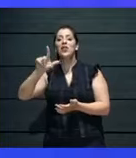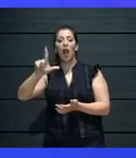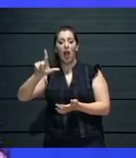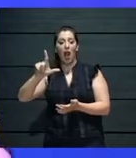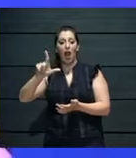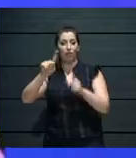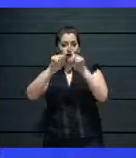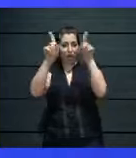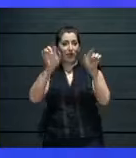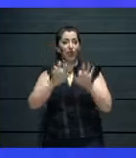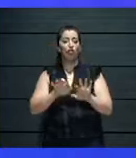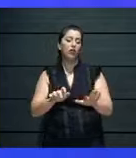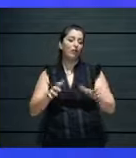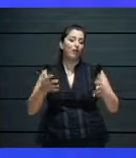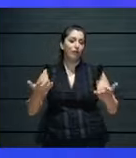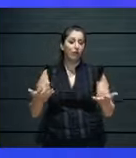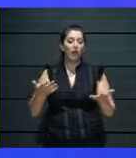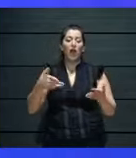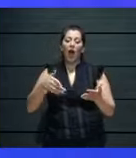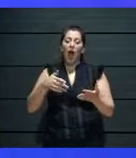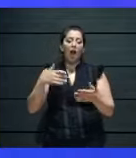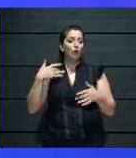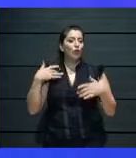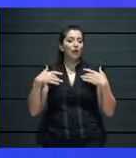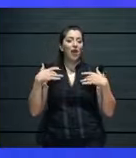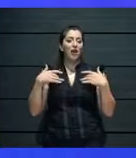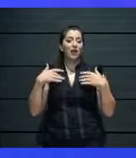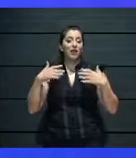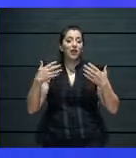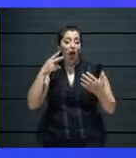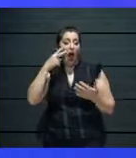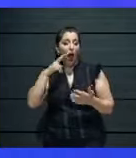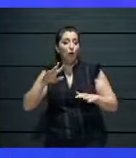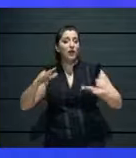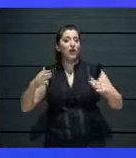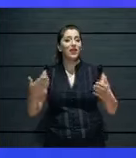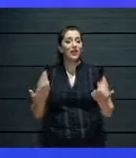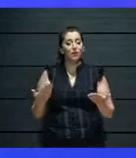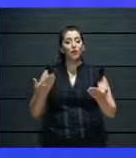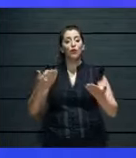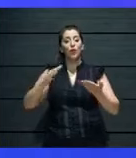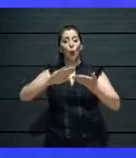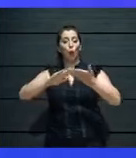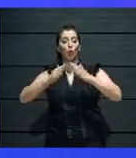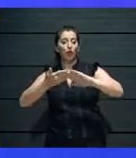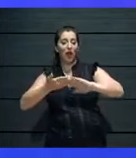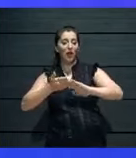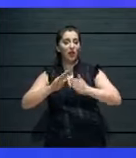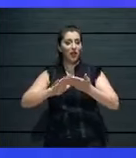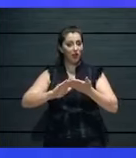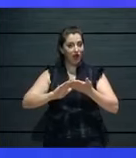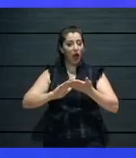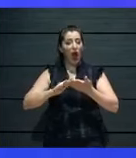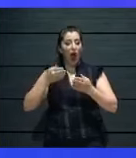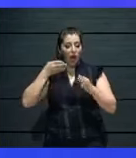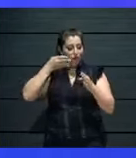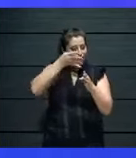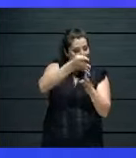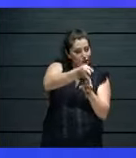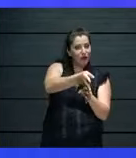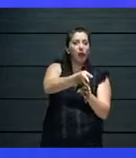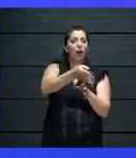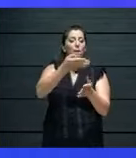whether it's, um, communities, whether it's cultural rights, accessibility, entrepreneurship, and the list can go on forever.